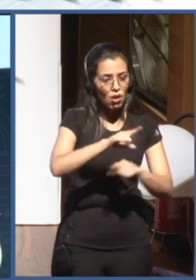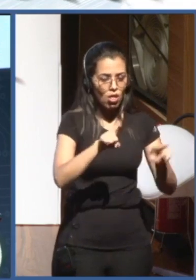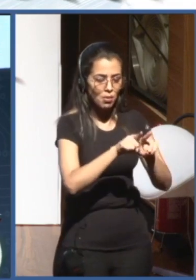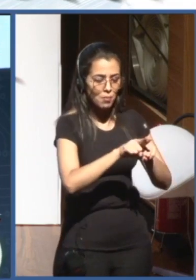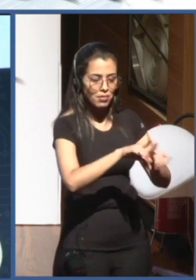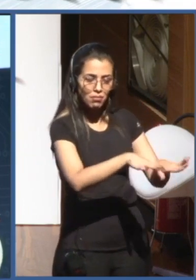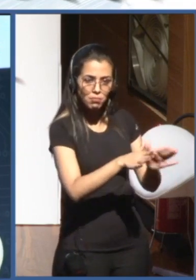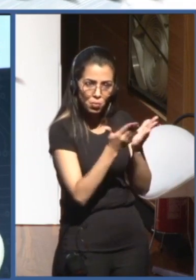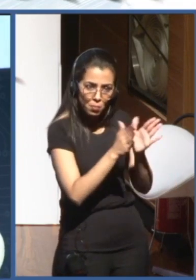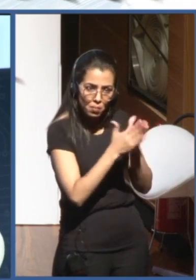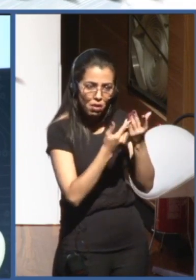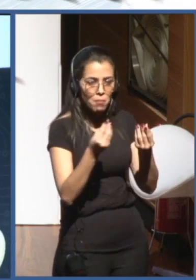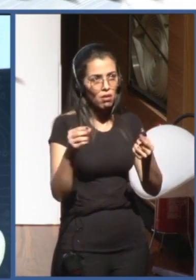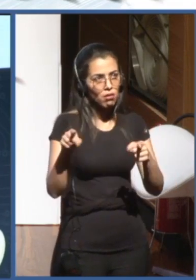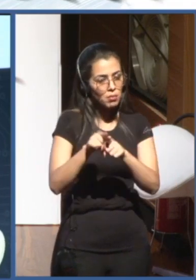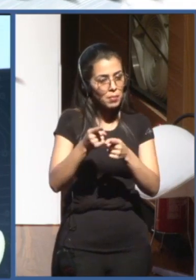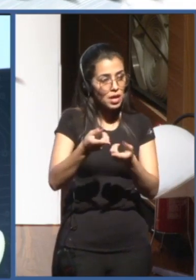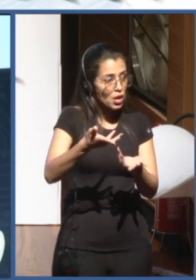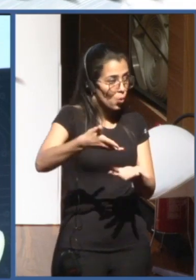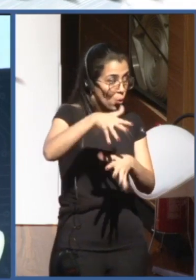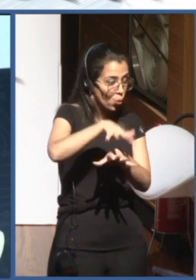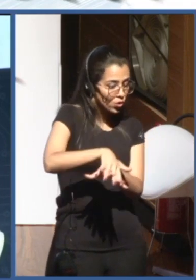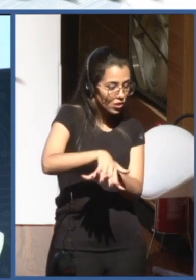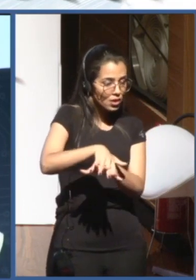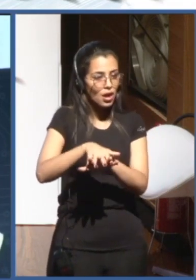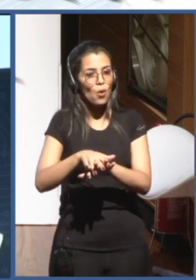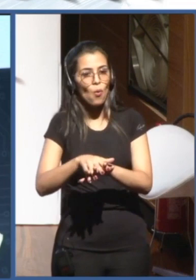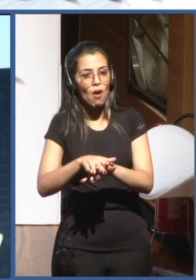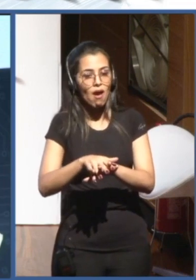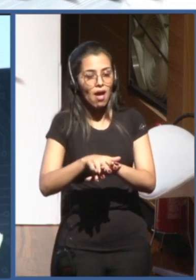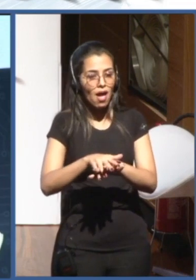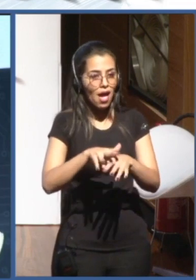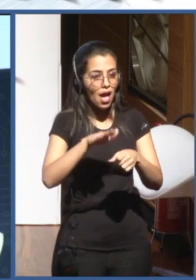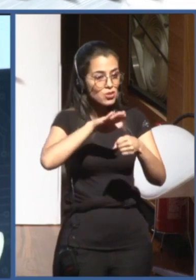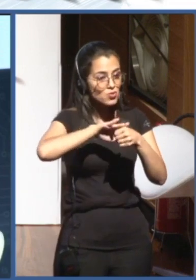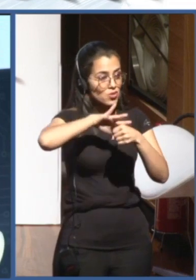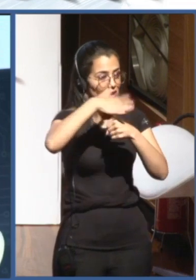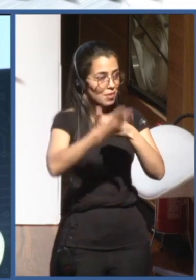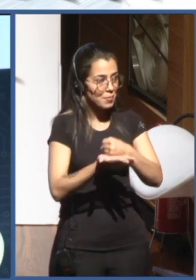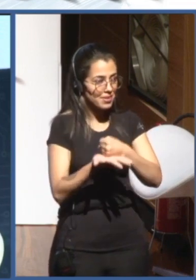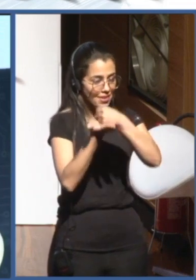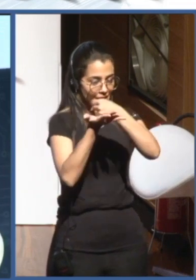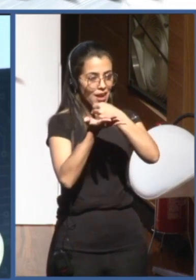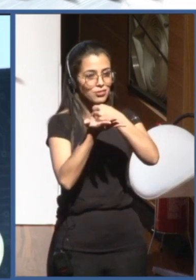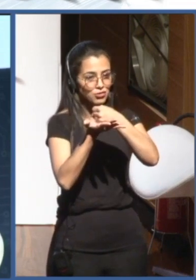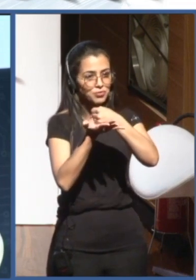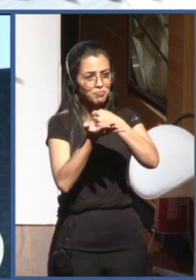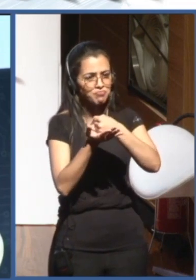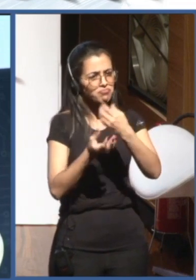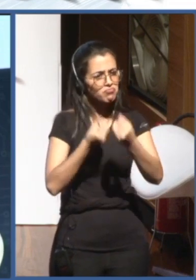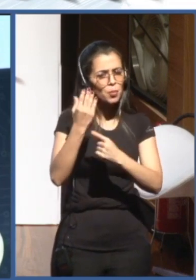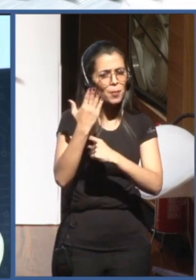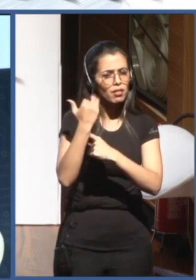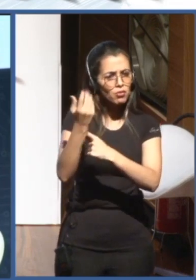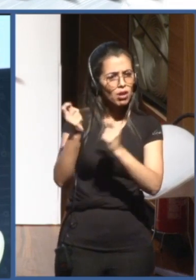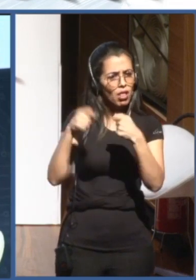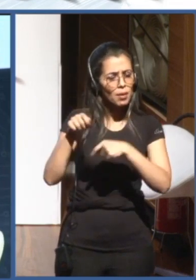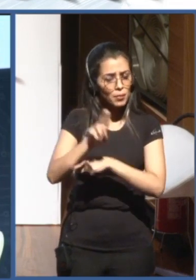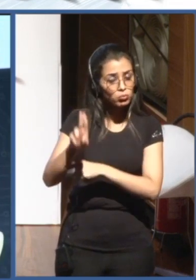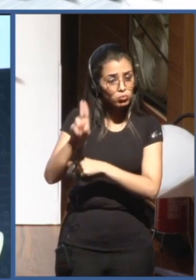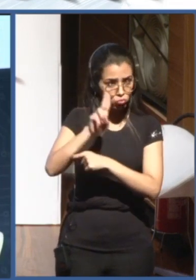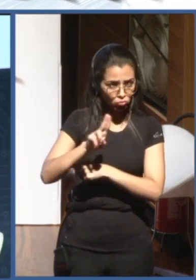sustainability, how the use of these technologies can be used from a perspective, a local appropriation.